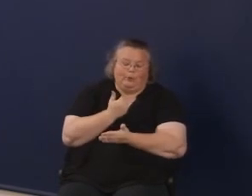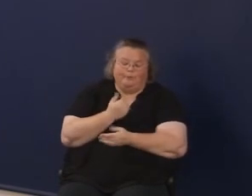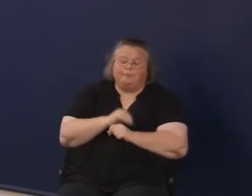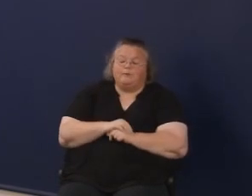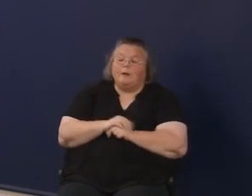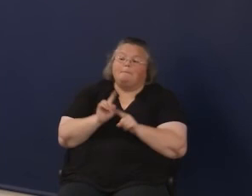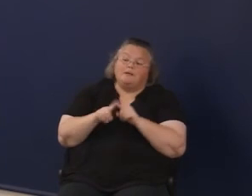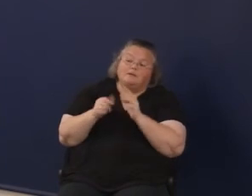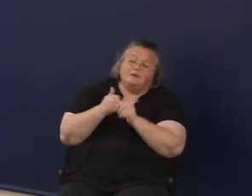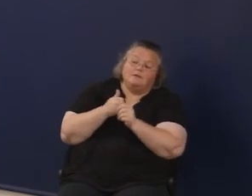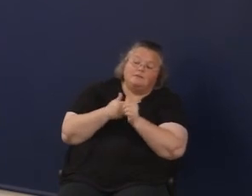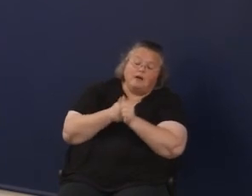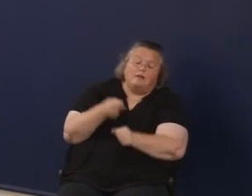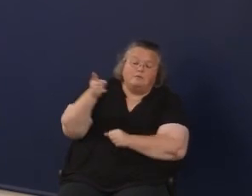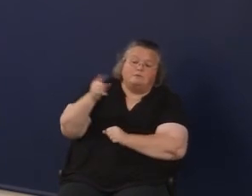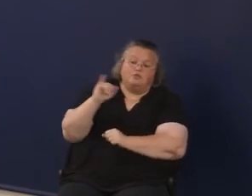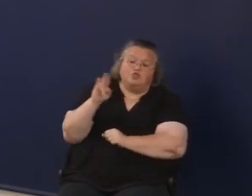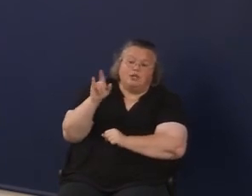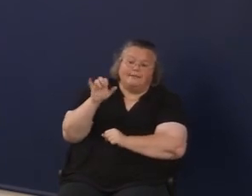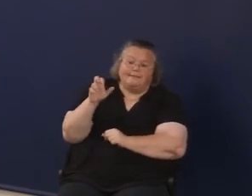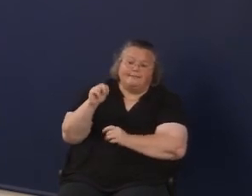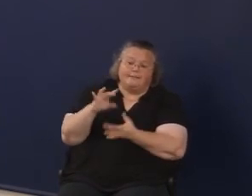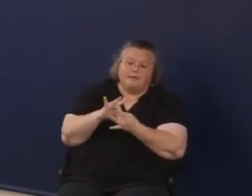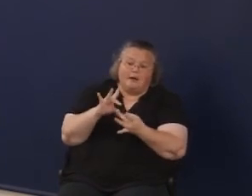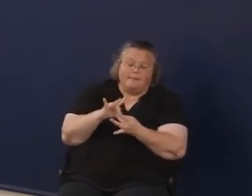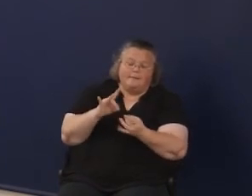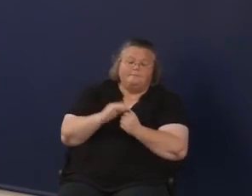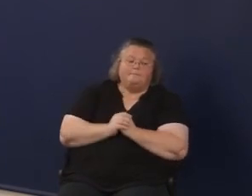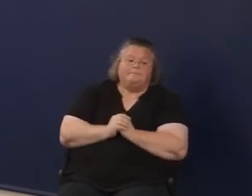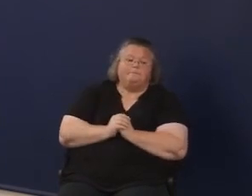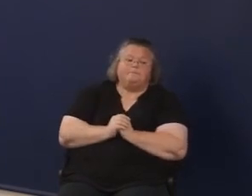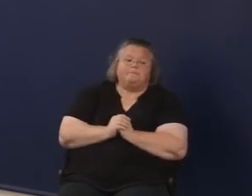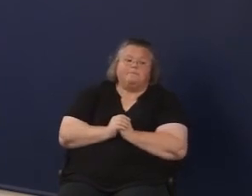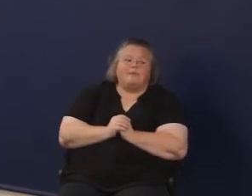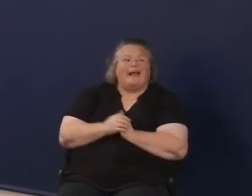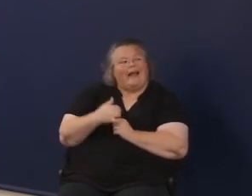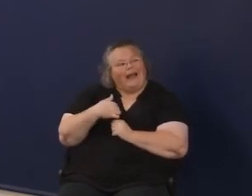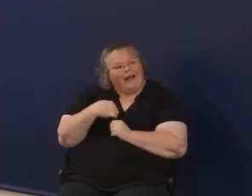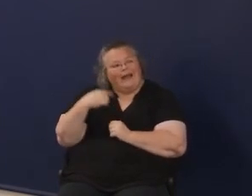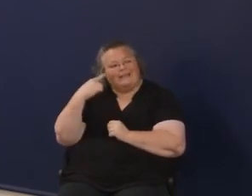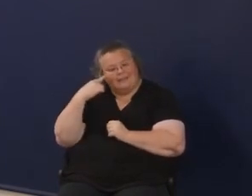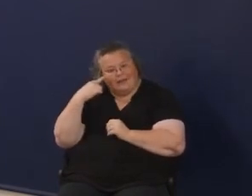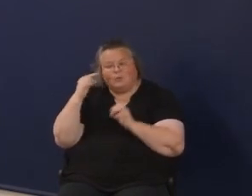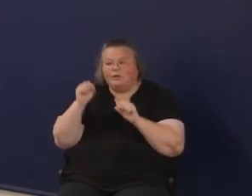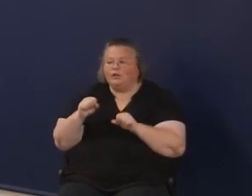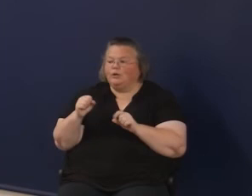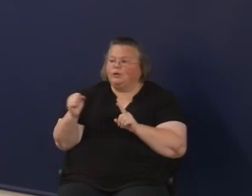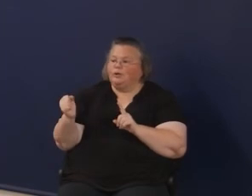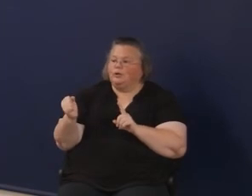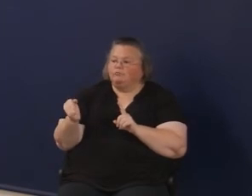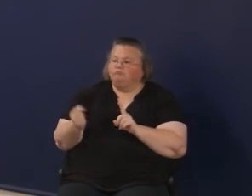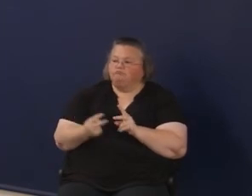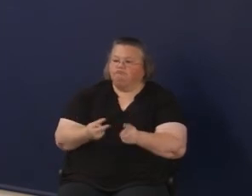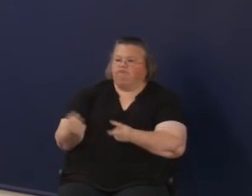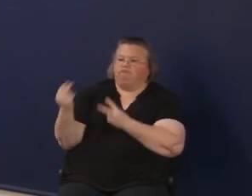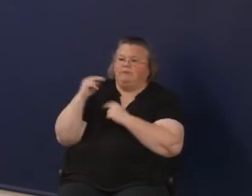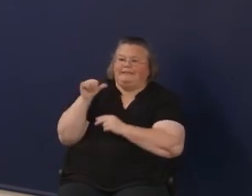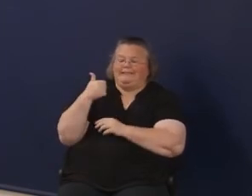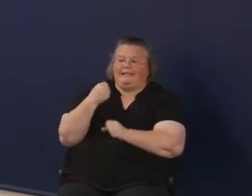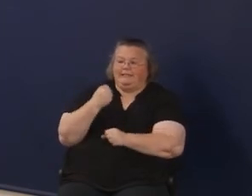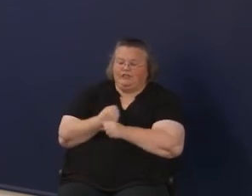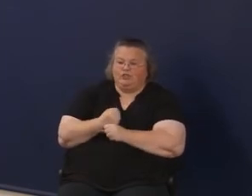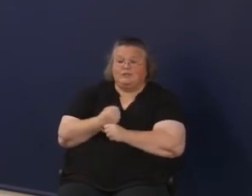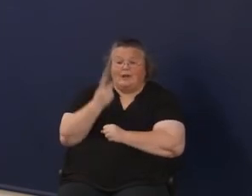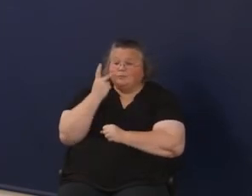echo what Justin said, I think we could look back 10 years, Justin, and the same